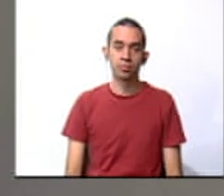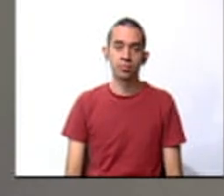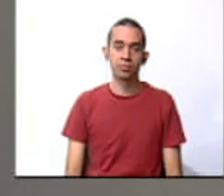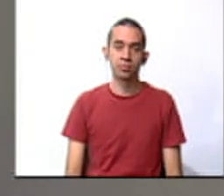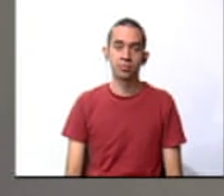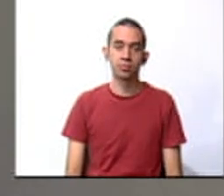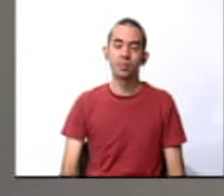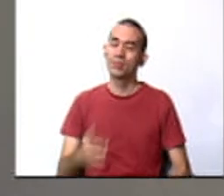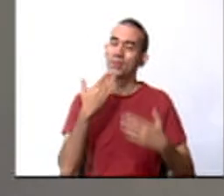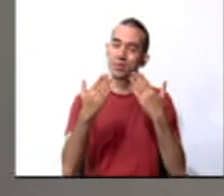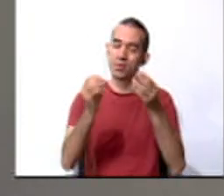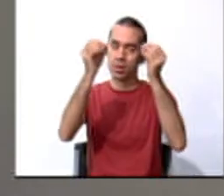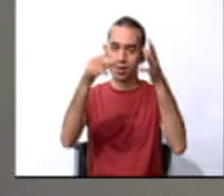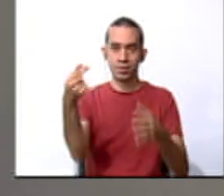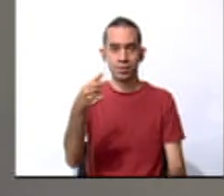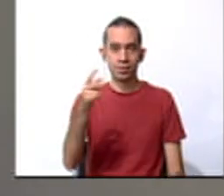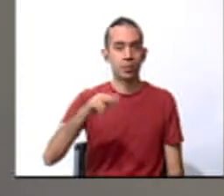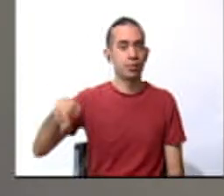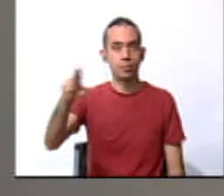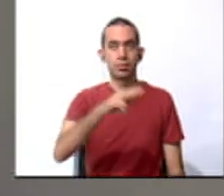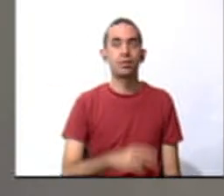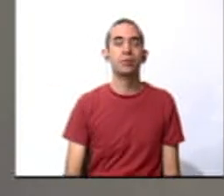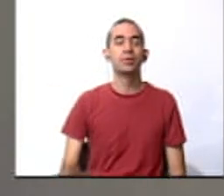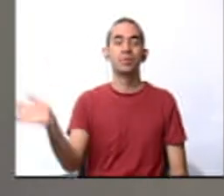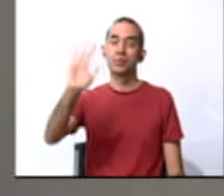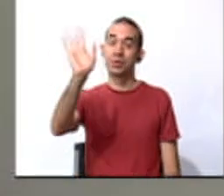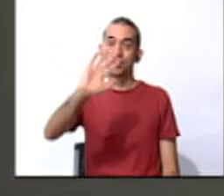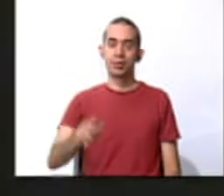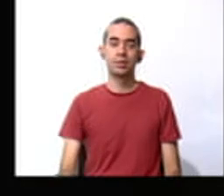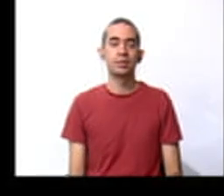Thank you, teacher Gravy. Love me so long.